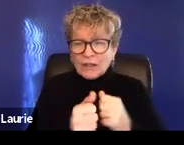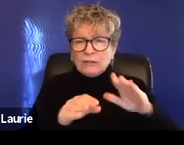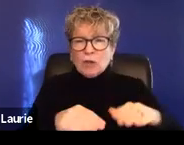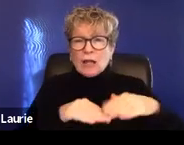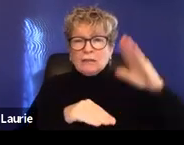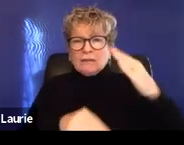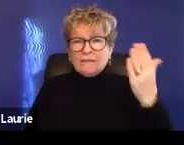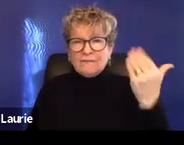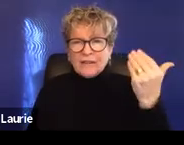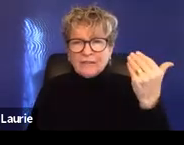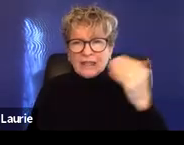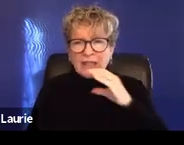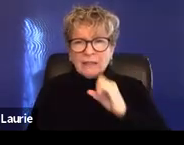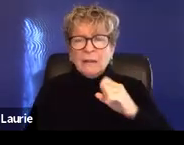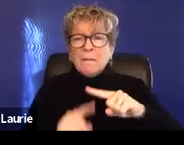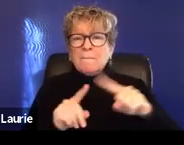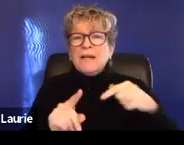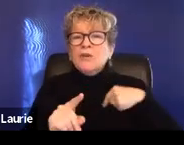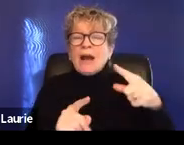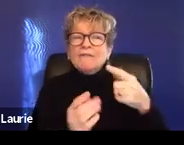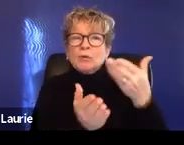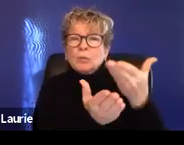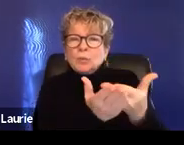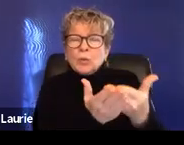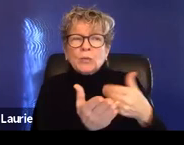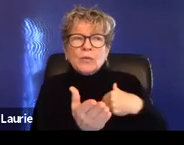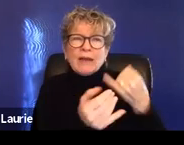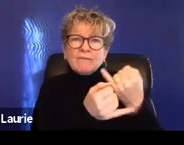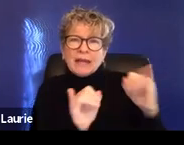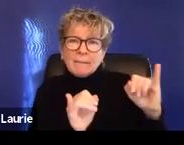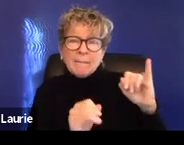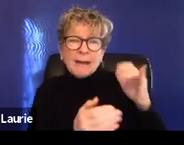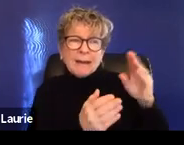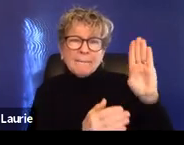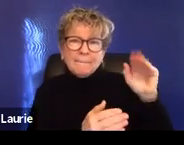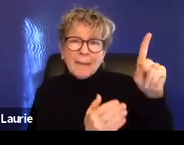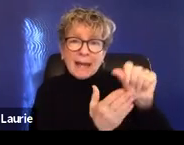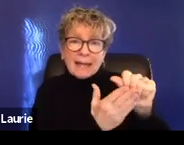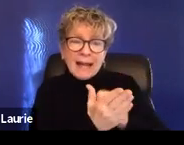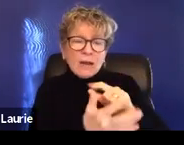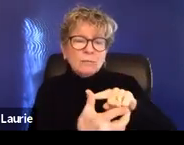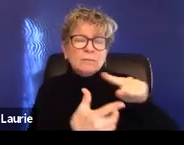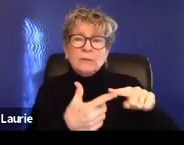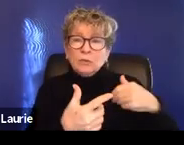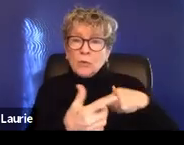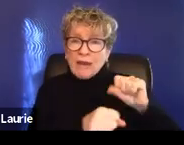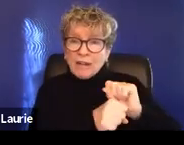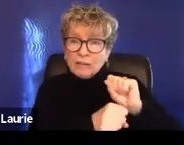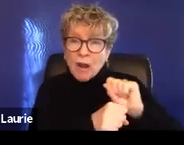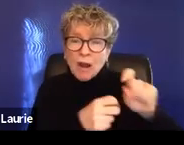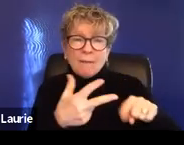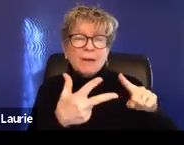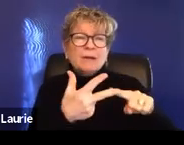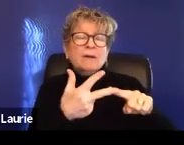this child can be independent. So do they have their own bank account? Um, do they have a job besides going to school? Um,